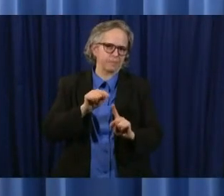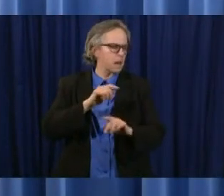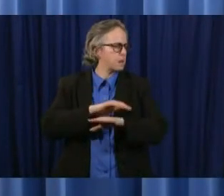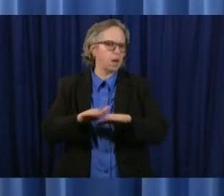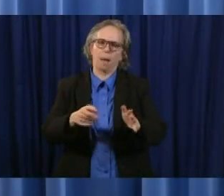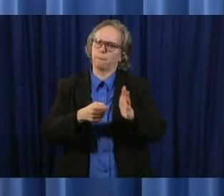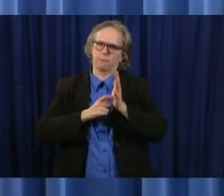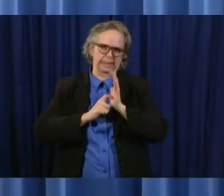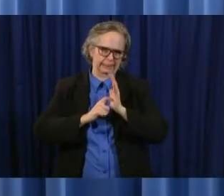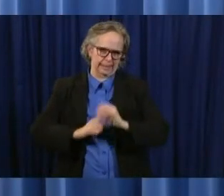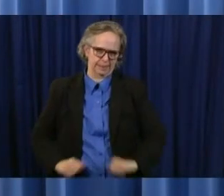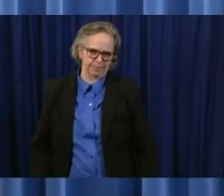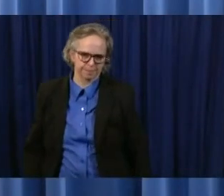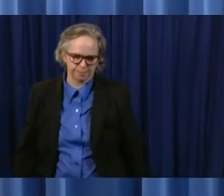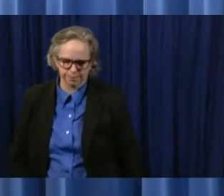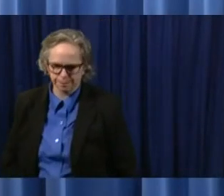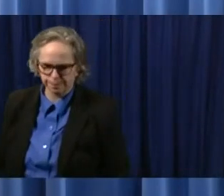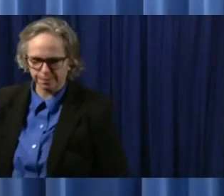we've got